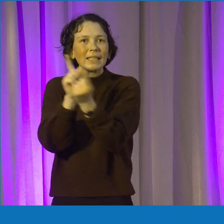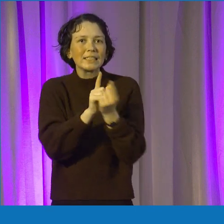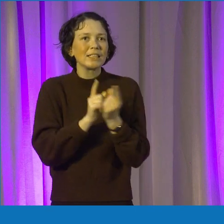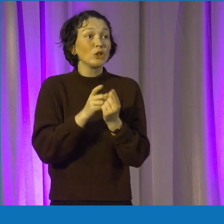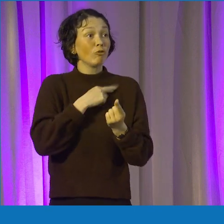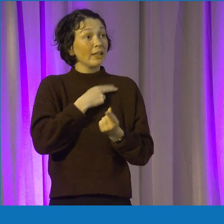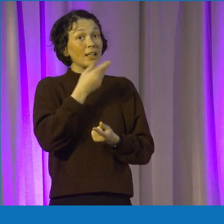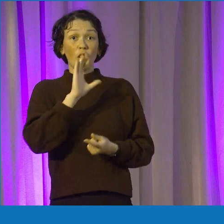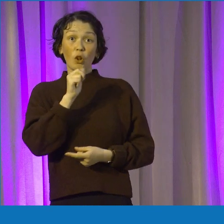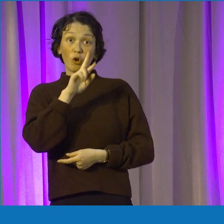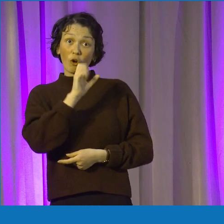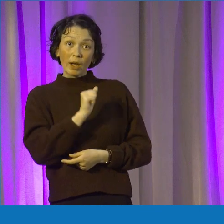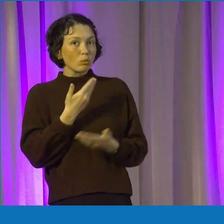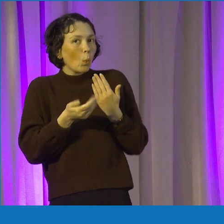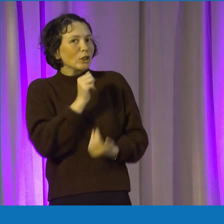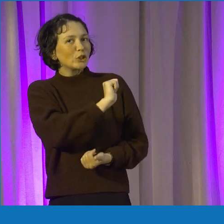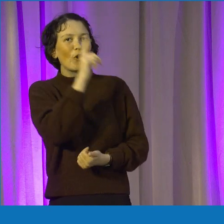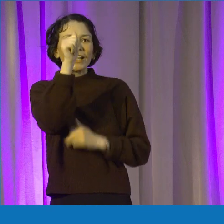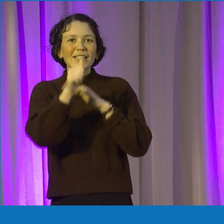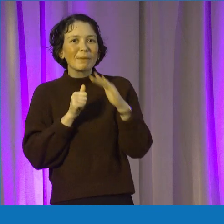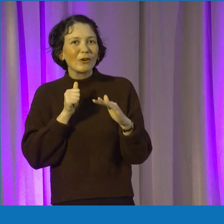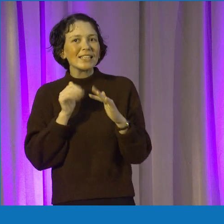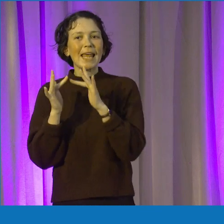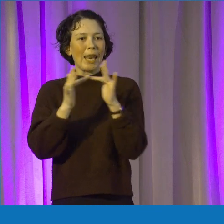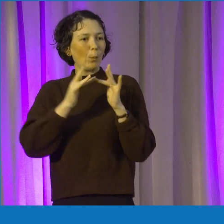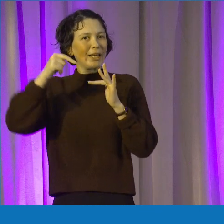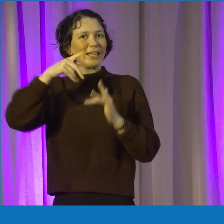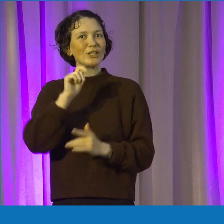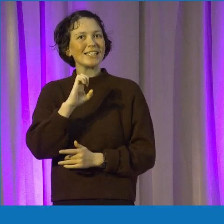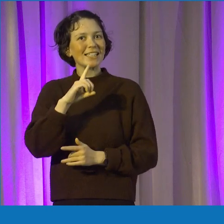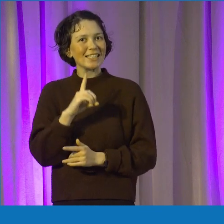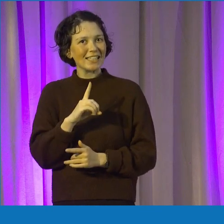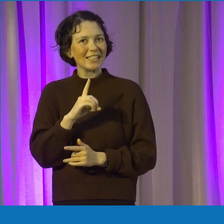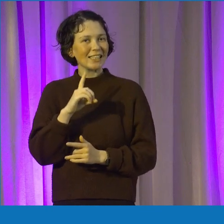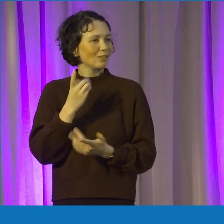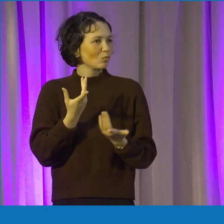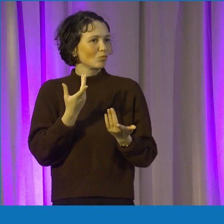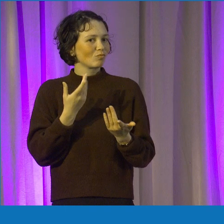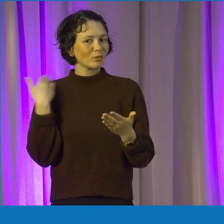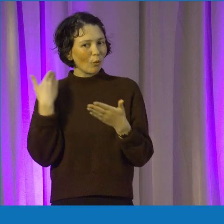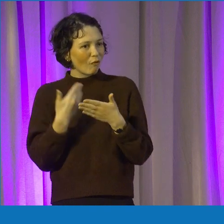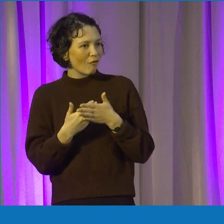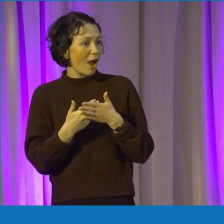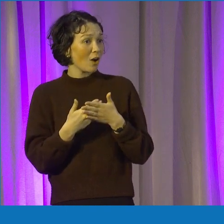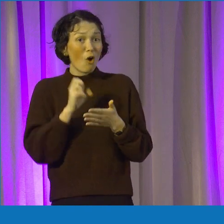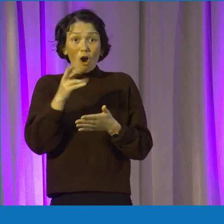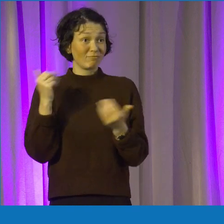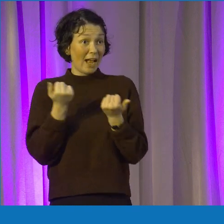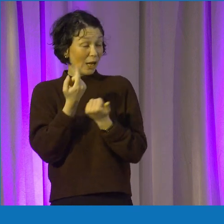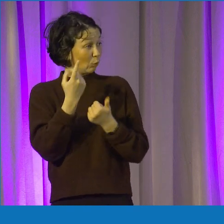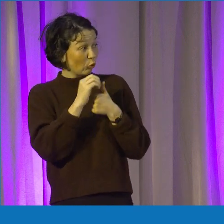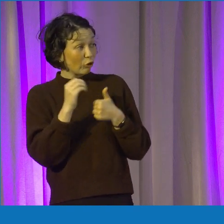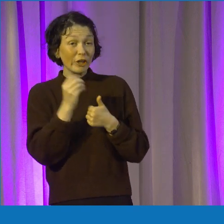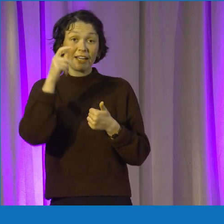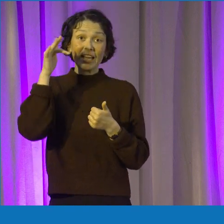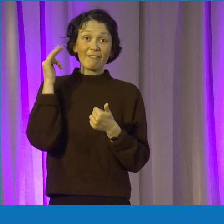around Trinity? Laura, know you had said that once you're in the door, you've reached other places, but how has it been for maybe the rest of you guys, anybody else, about